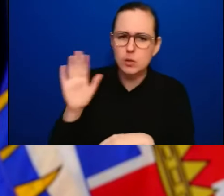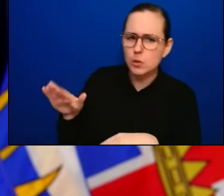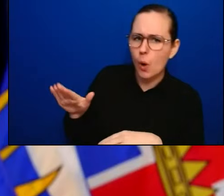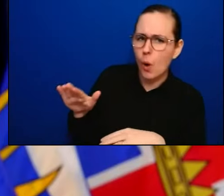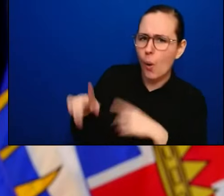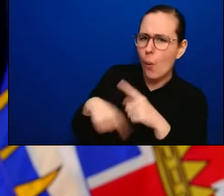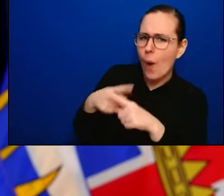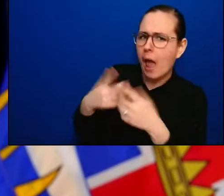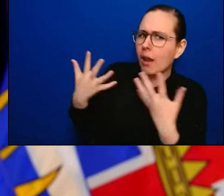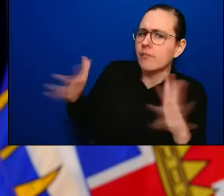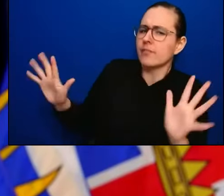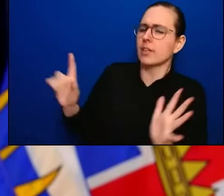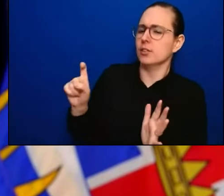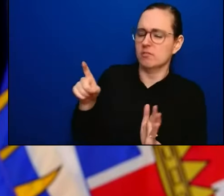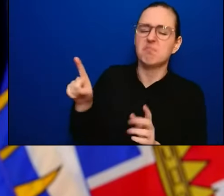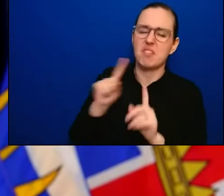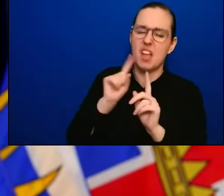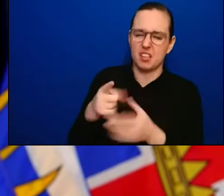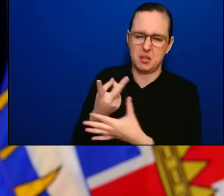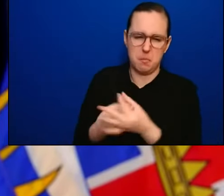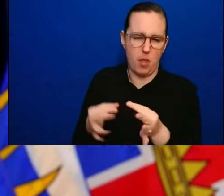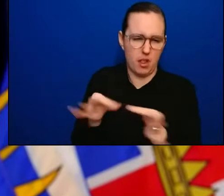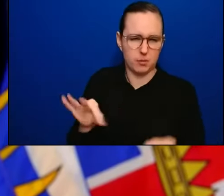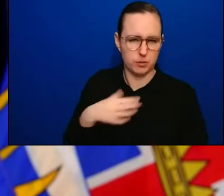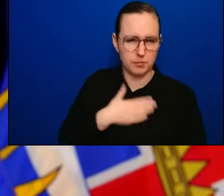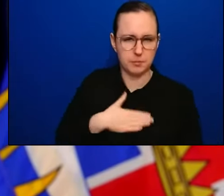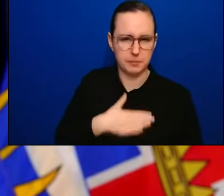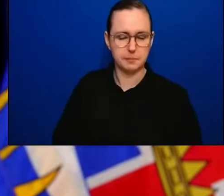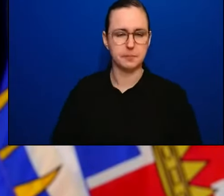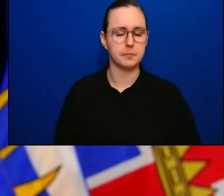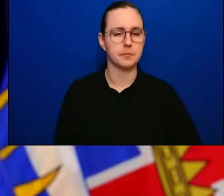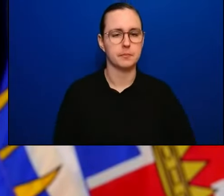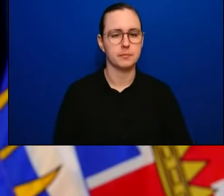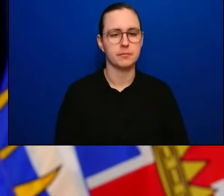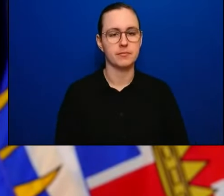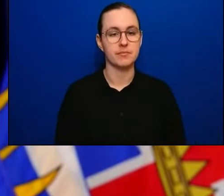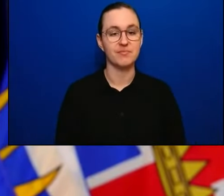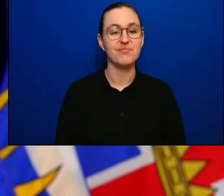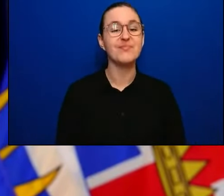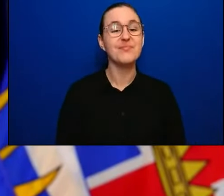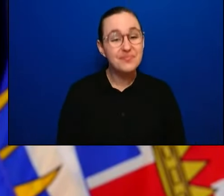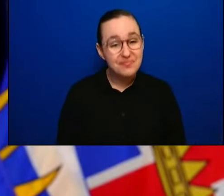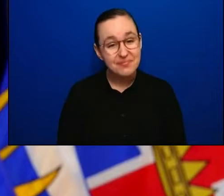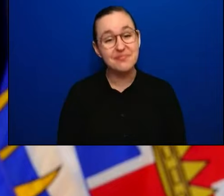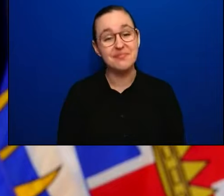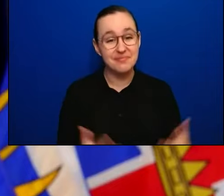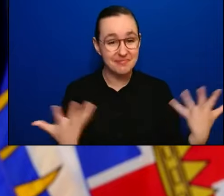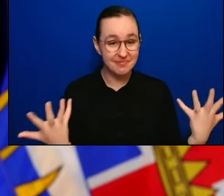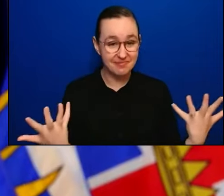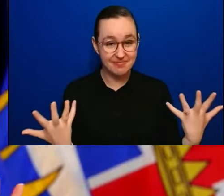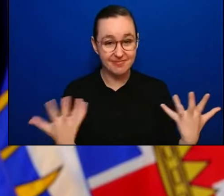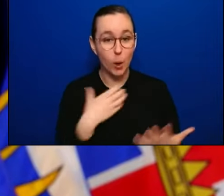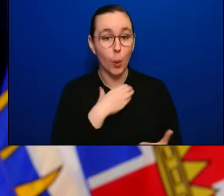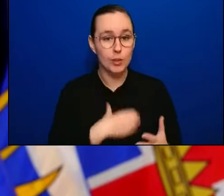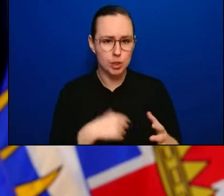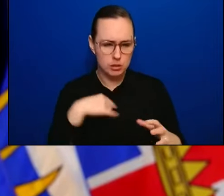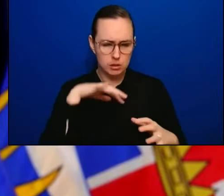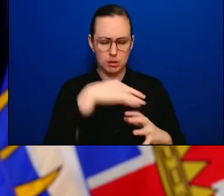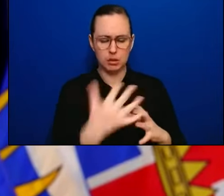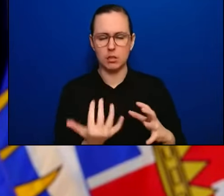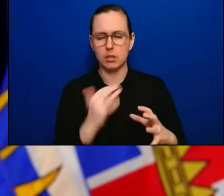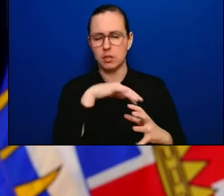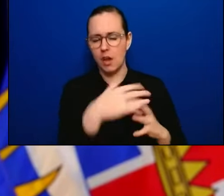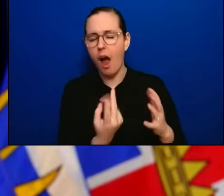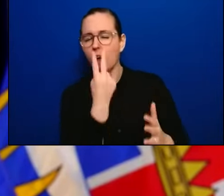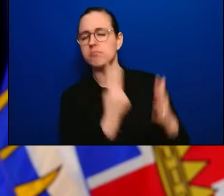English and French, please. You know, I wish I knew. You know, I think about we talk about it